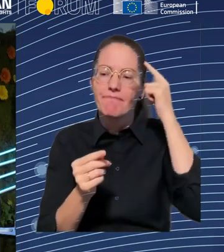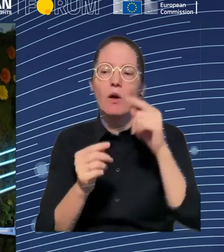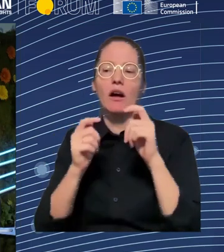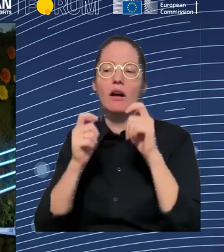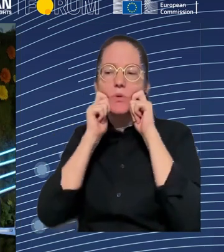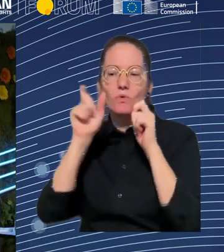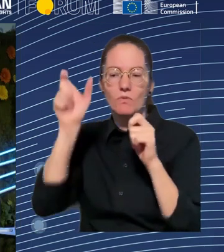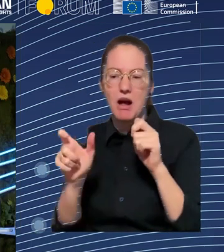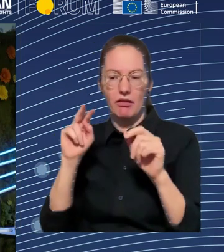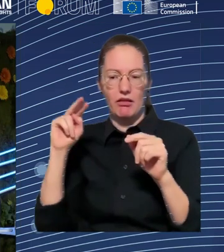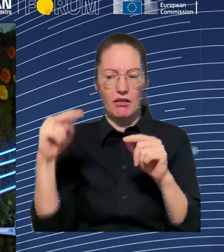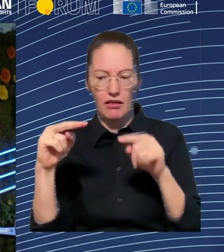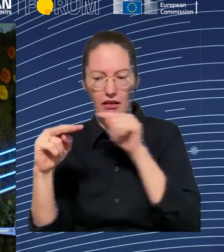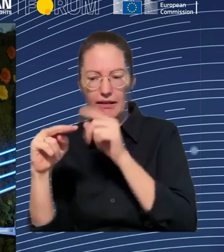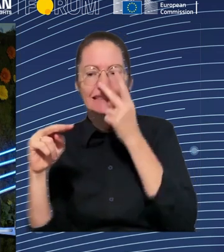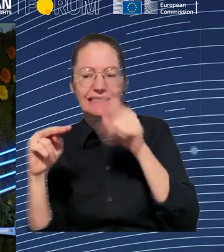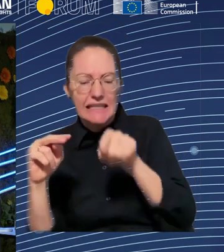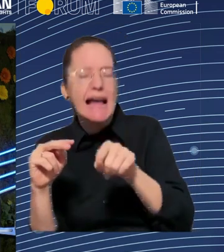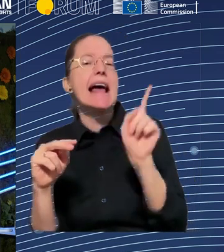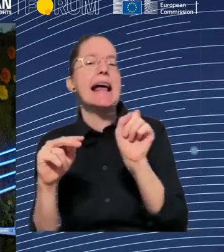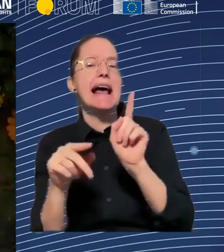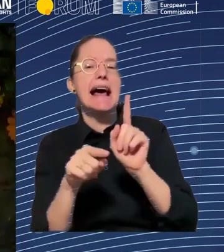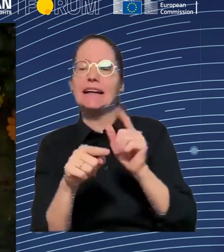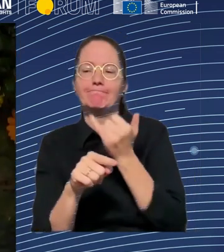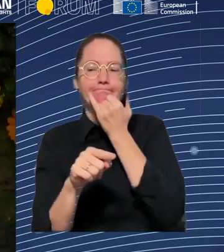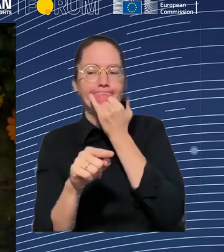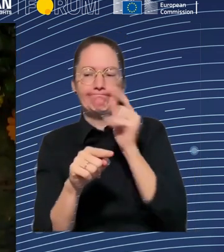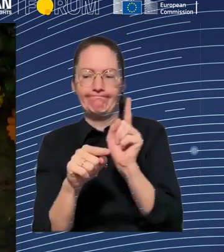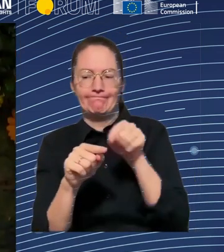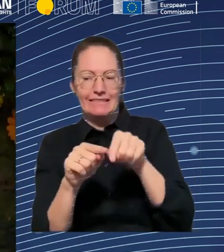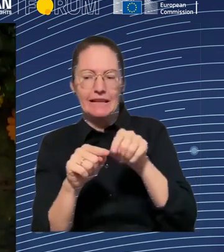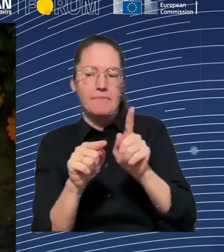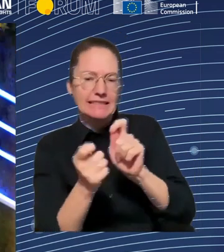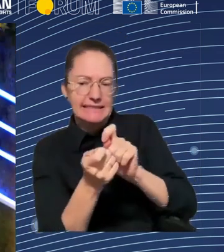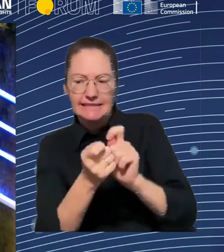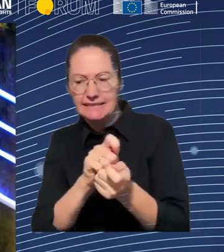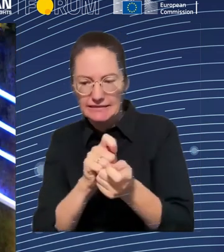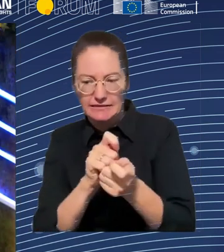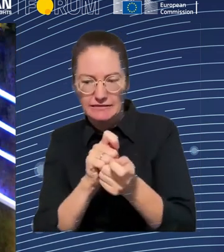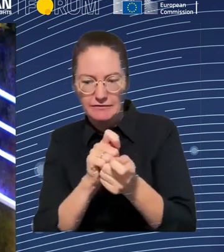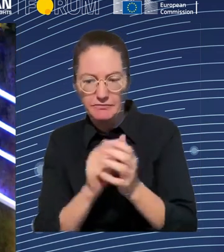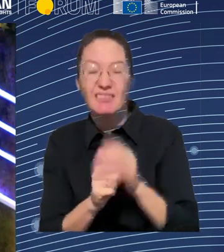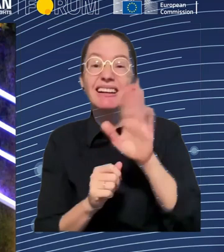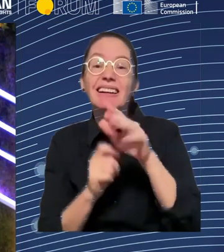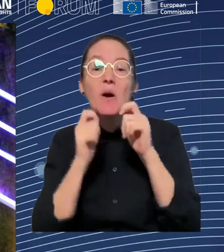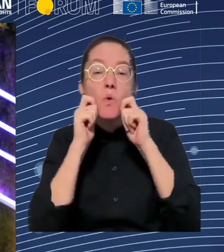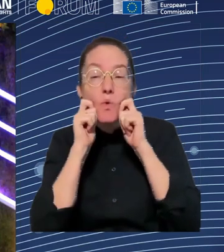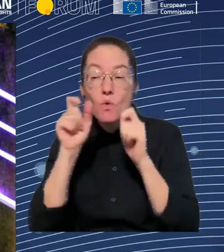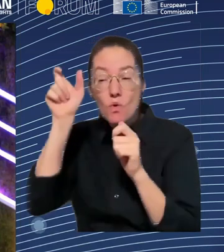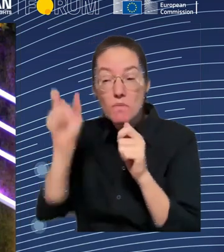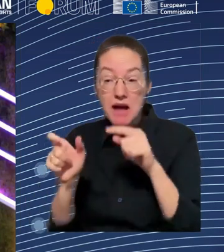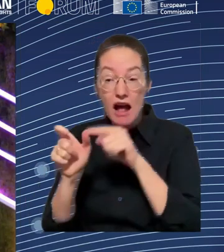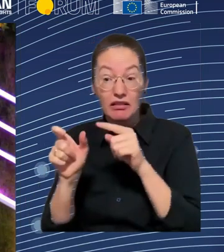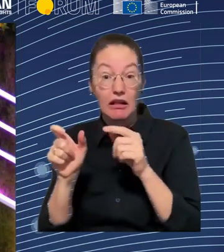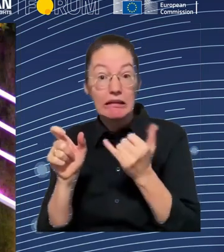think Annette is going to have to talk for us on those challenges. Thank you, Jeremiah. a very, very nice introduction. So, Annette, your turn.